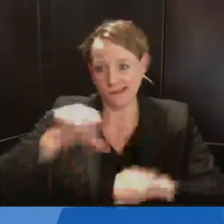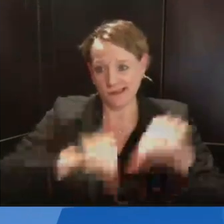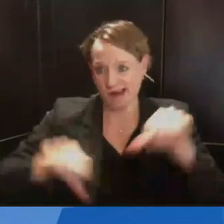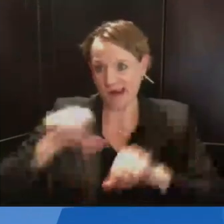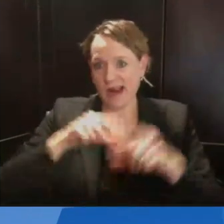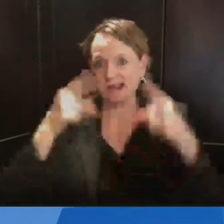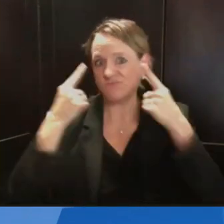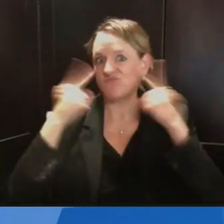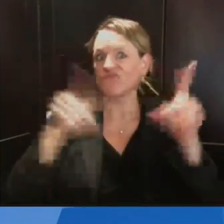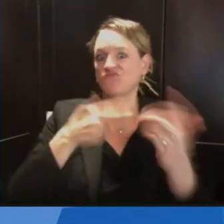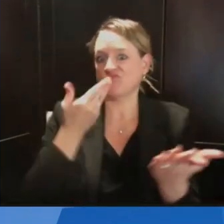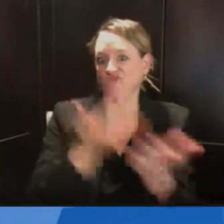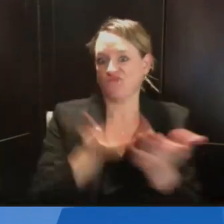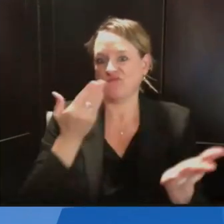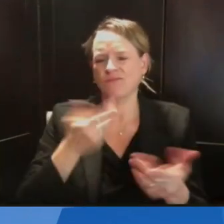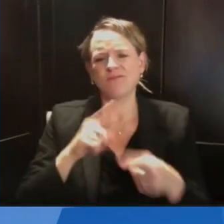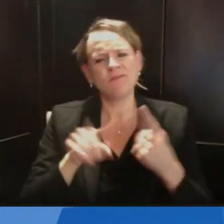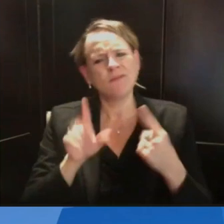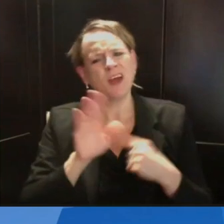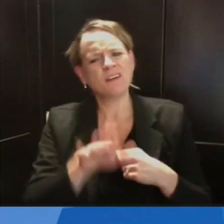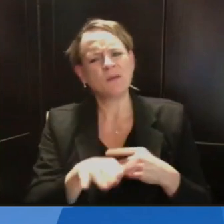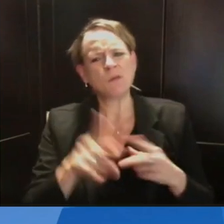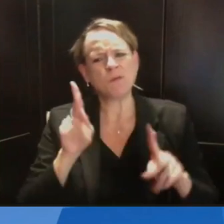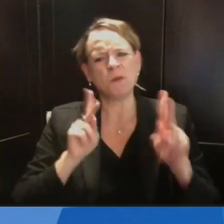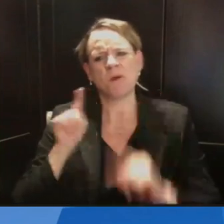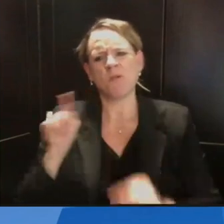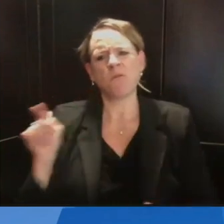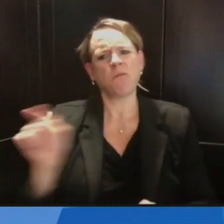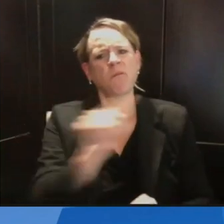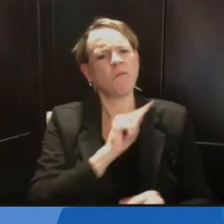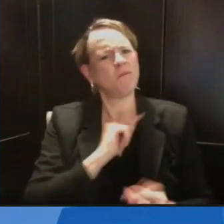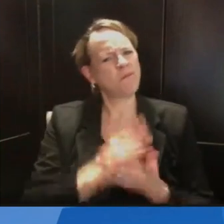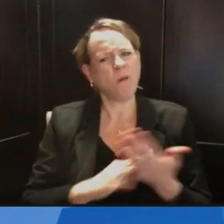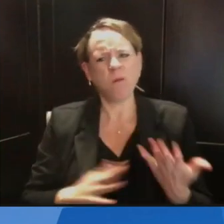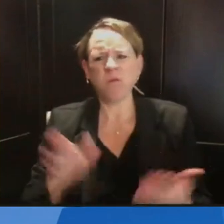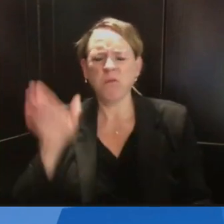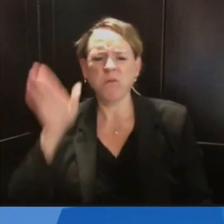you, how are you going to get people to take this seriously?